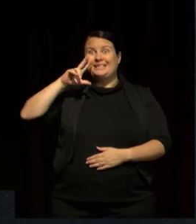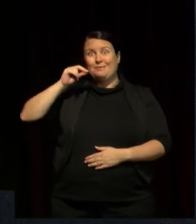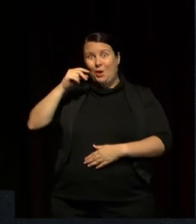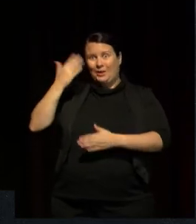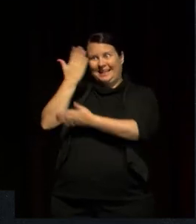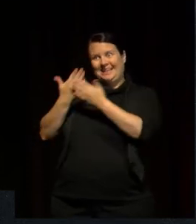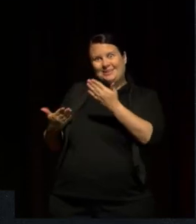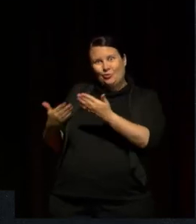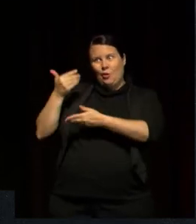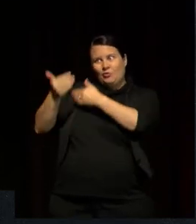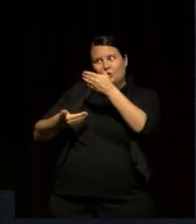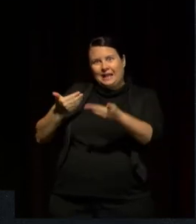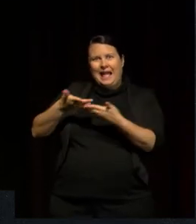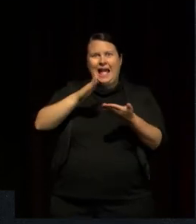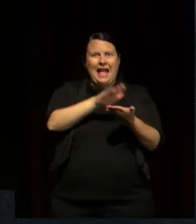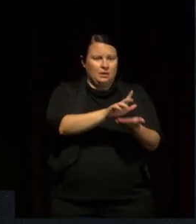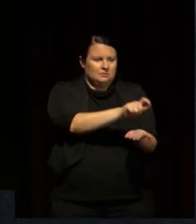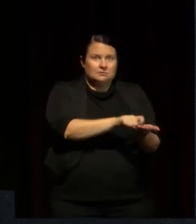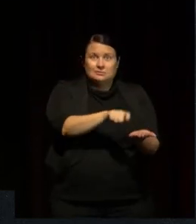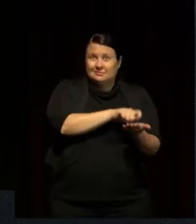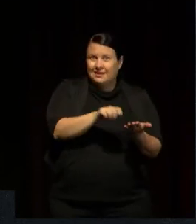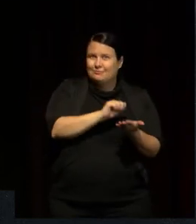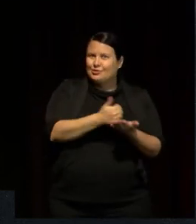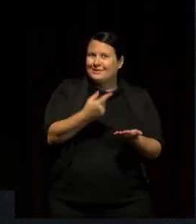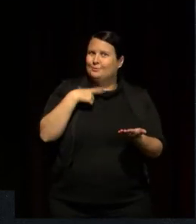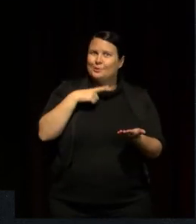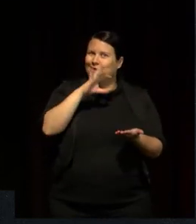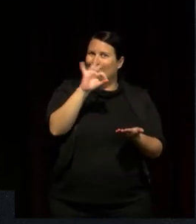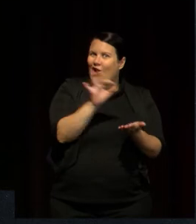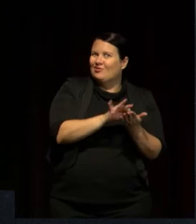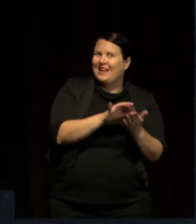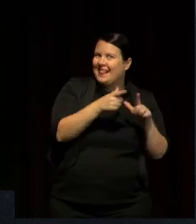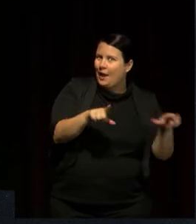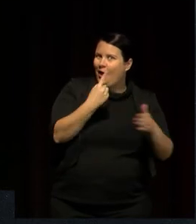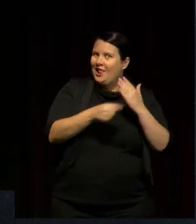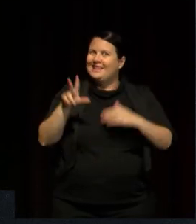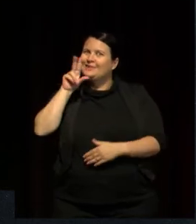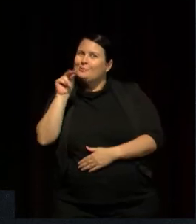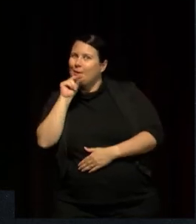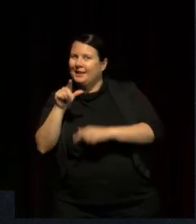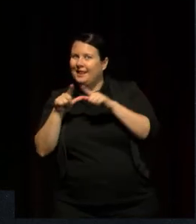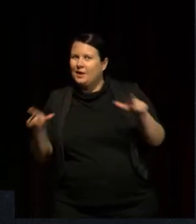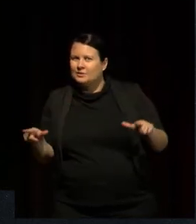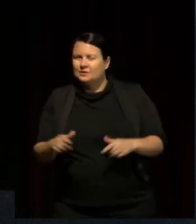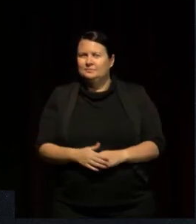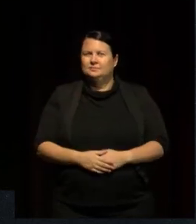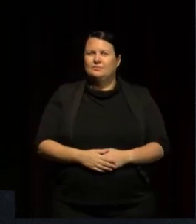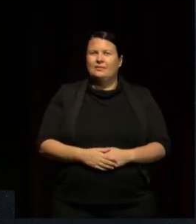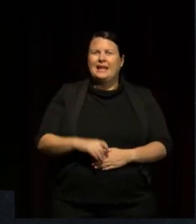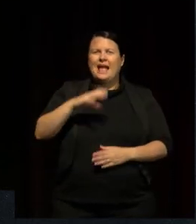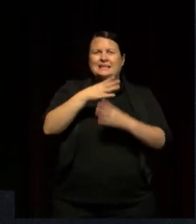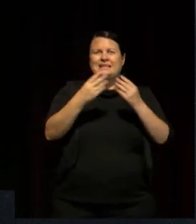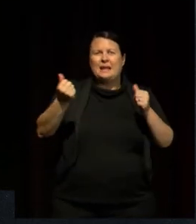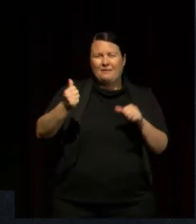into print, into translating sometimes, you know, major creation stories or origin